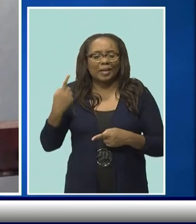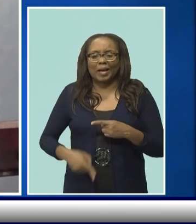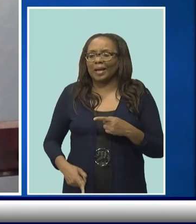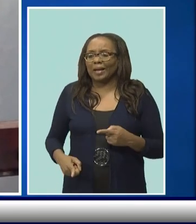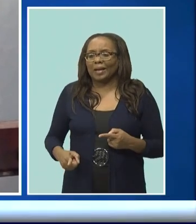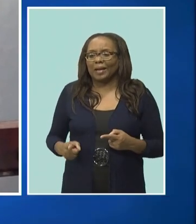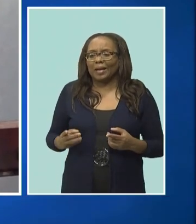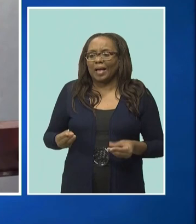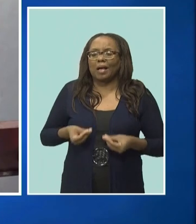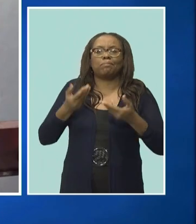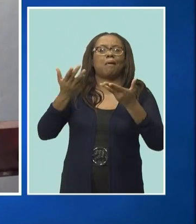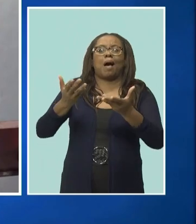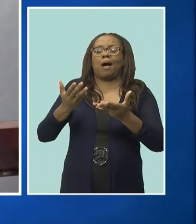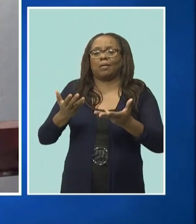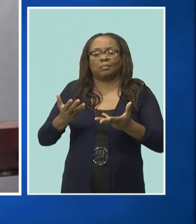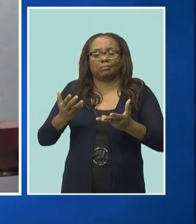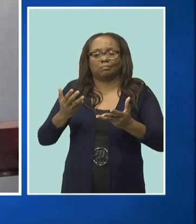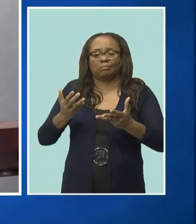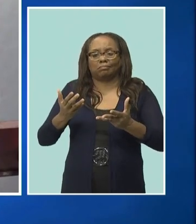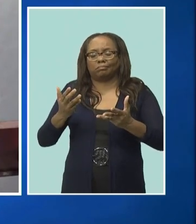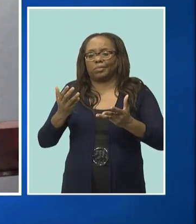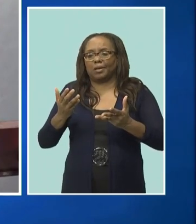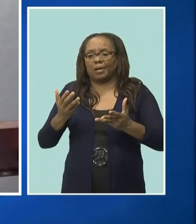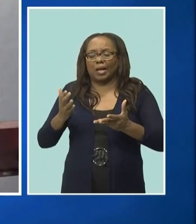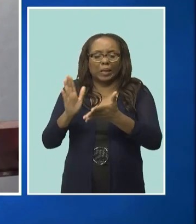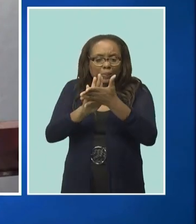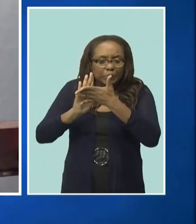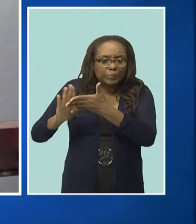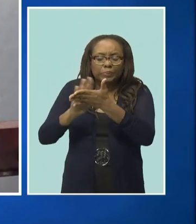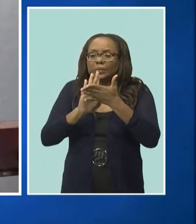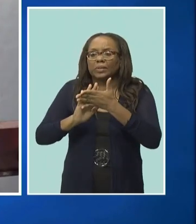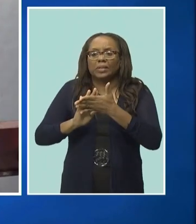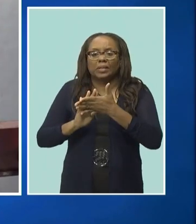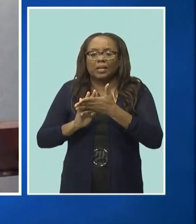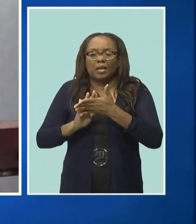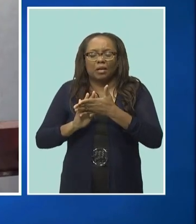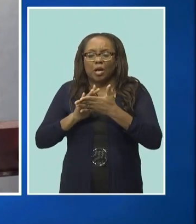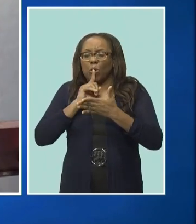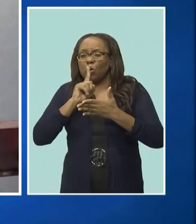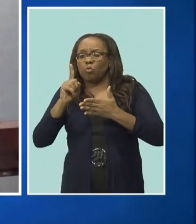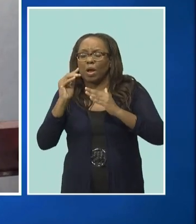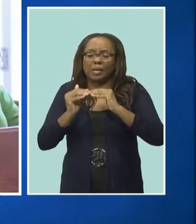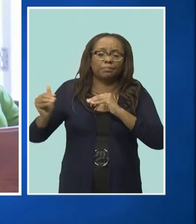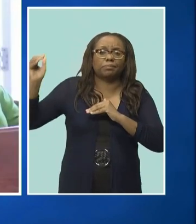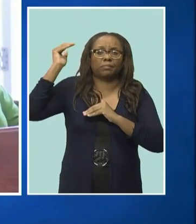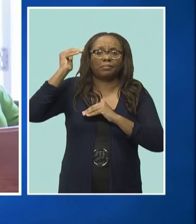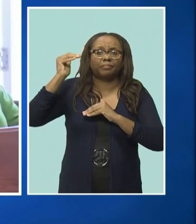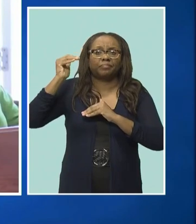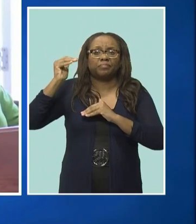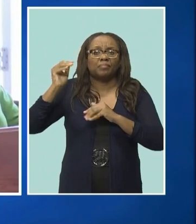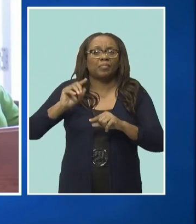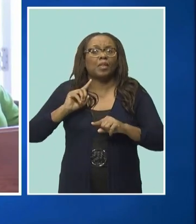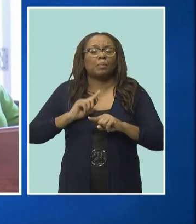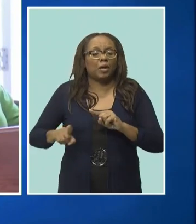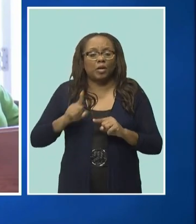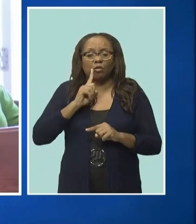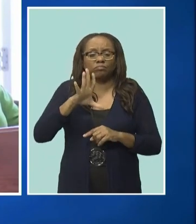I dare say that his introduction into that Calypso genre